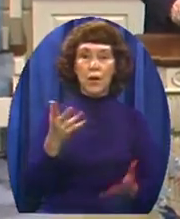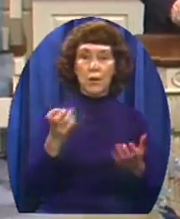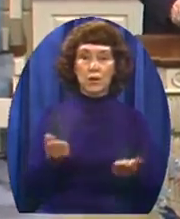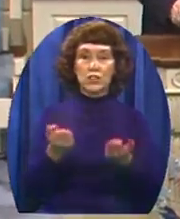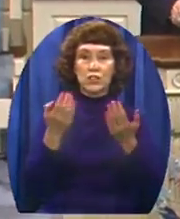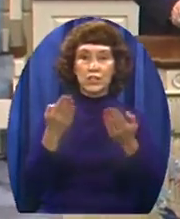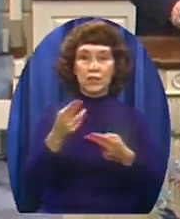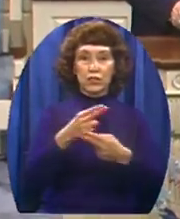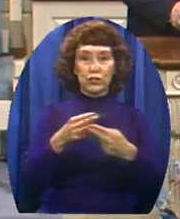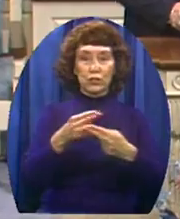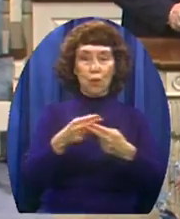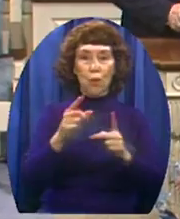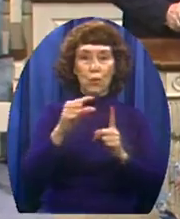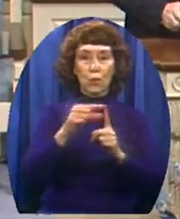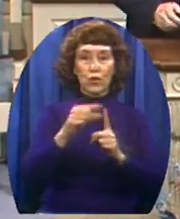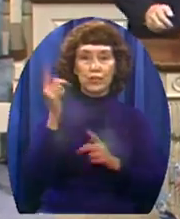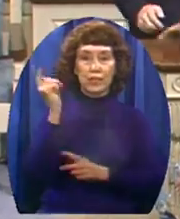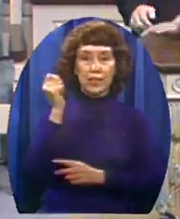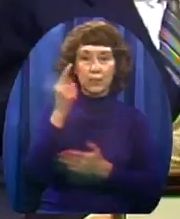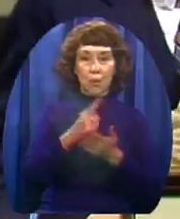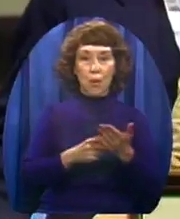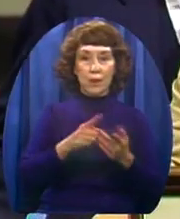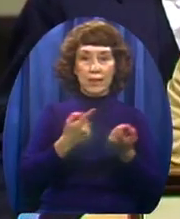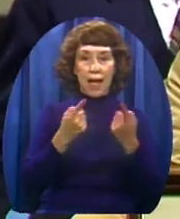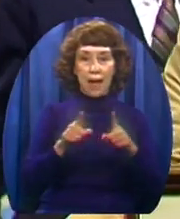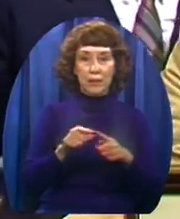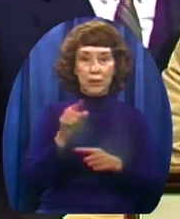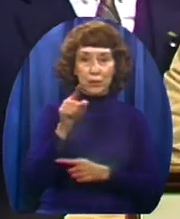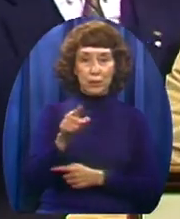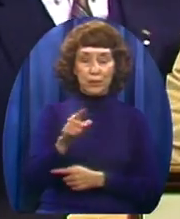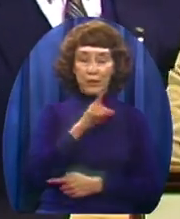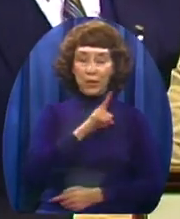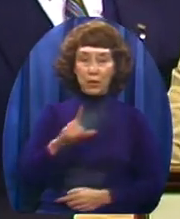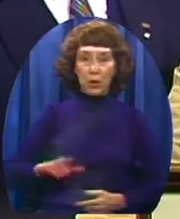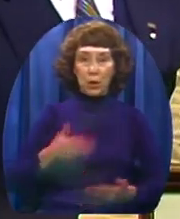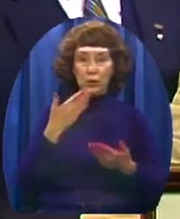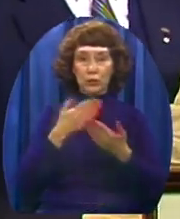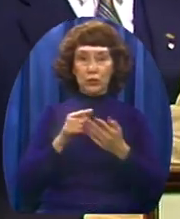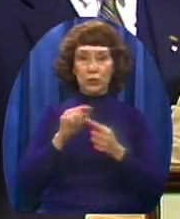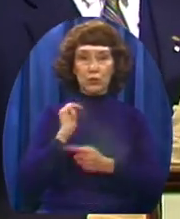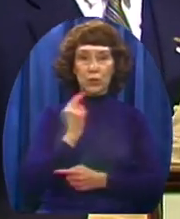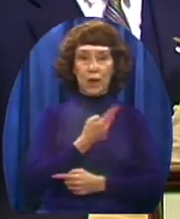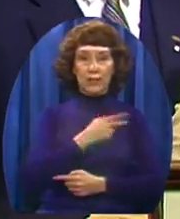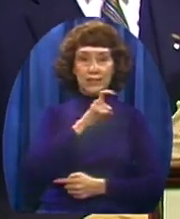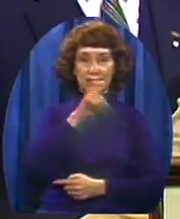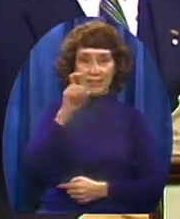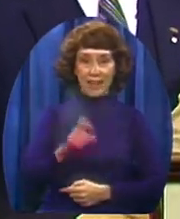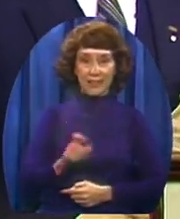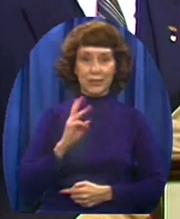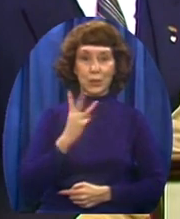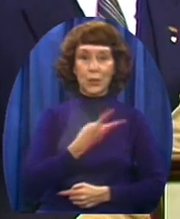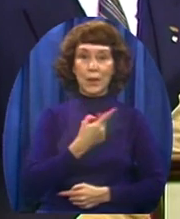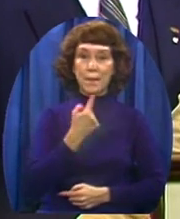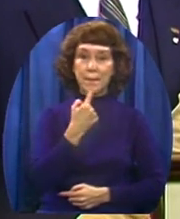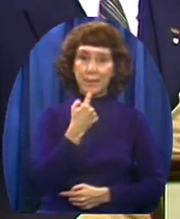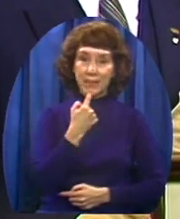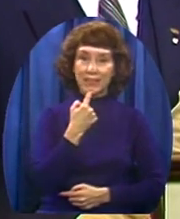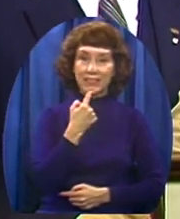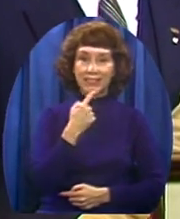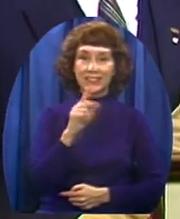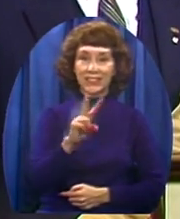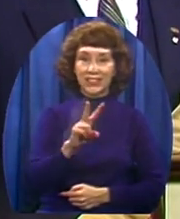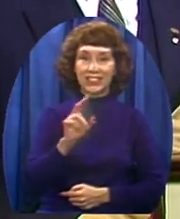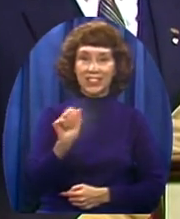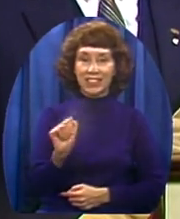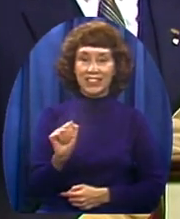brief word on what's happening to you. Lord, been good to us in Texas. We missed Virginia. And just to be